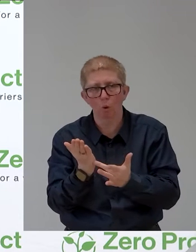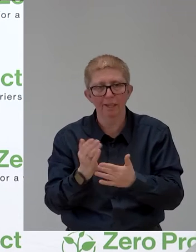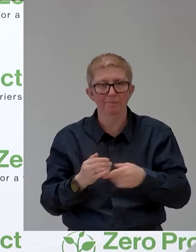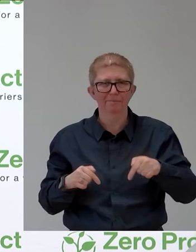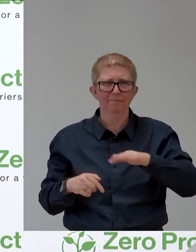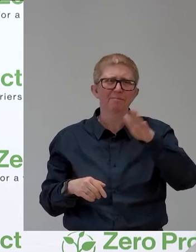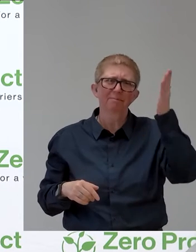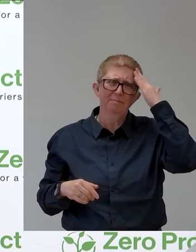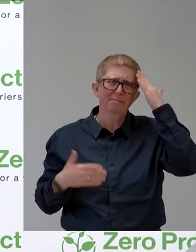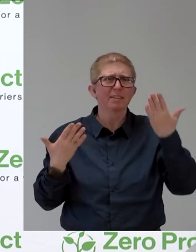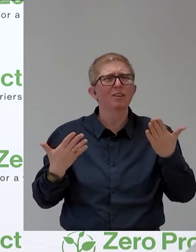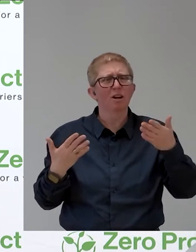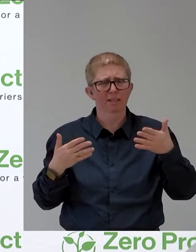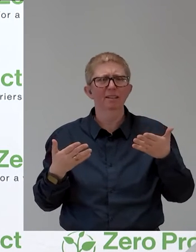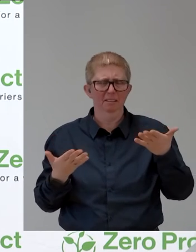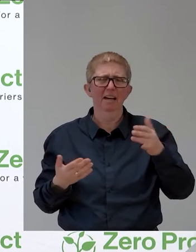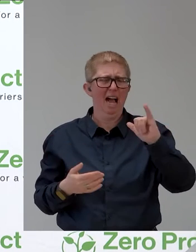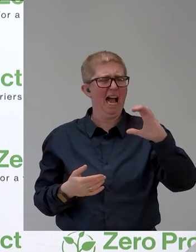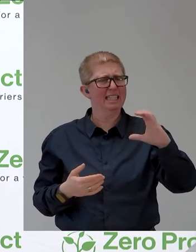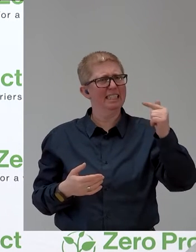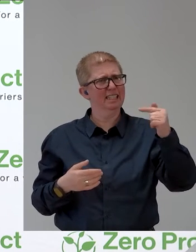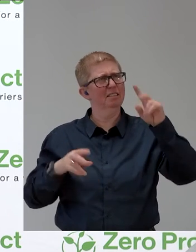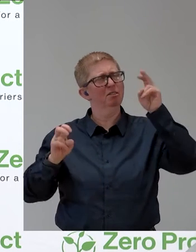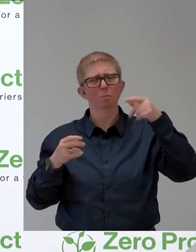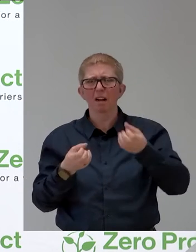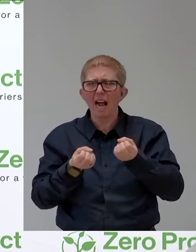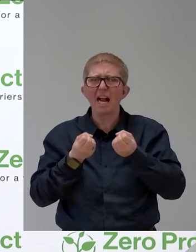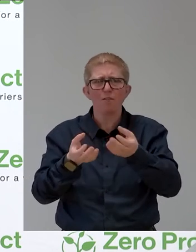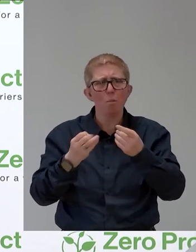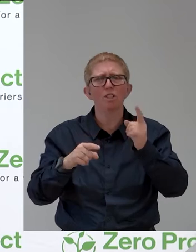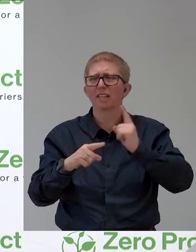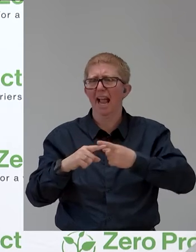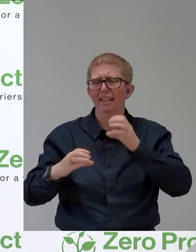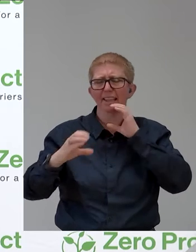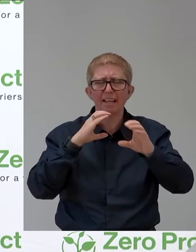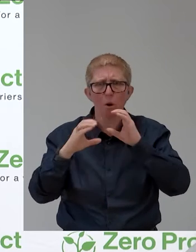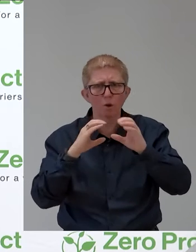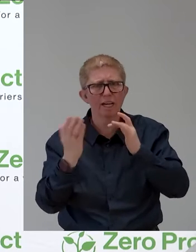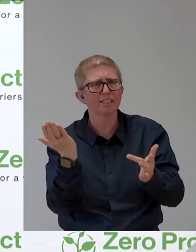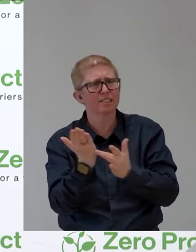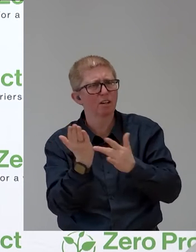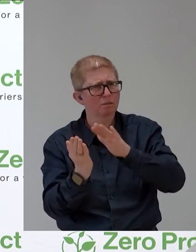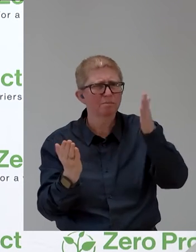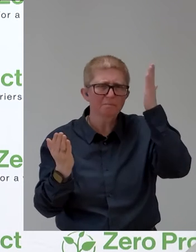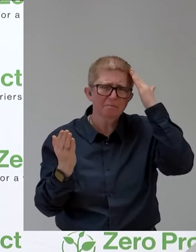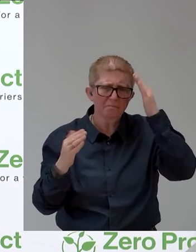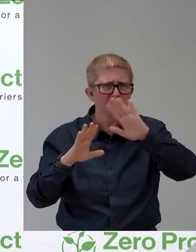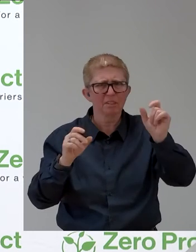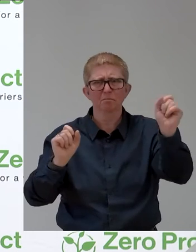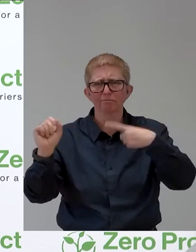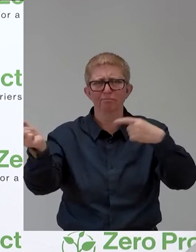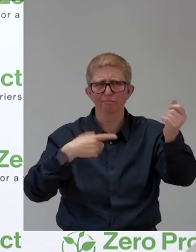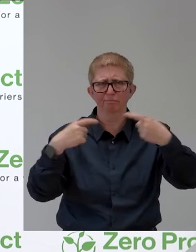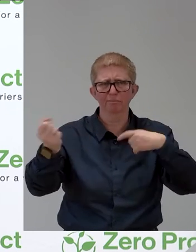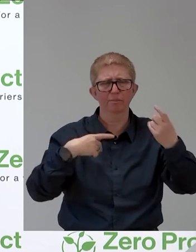ICT, which stands for Information and Communication Technology, in our call for nominations each year. Why is that?